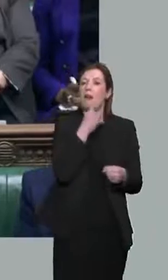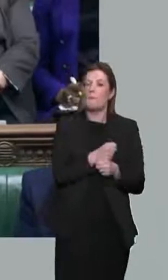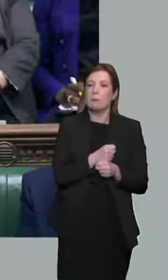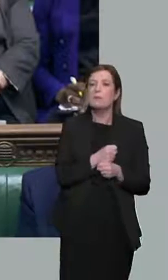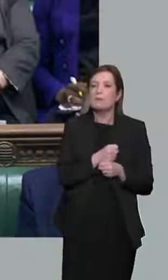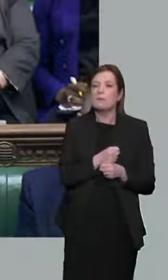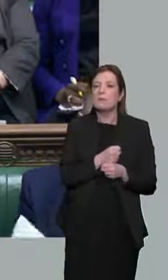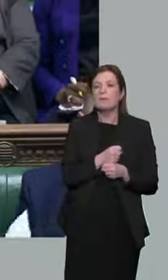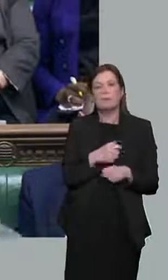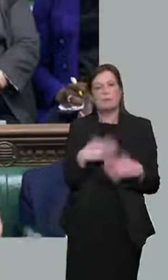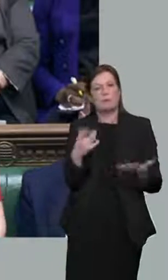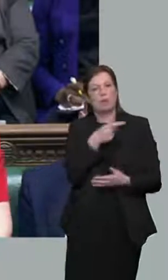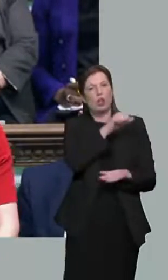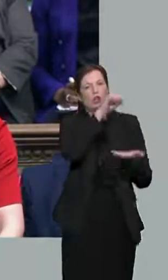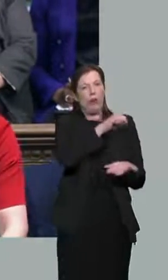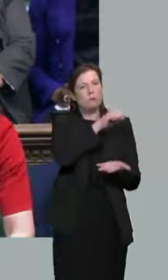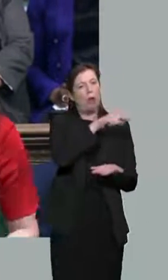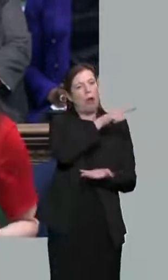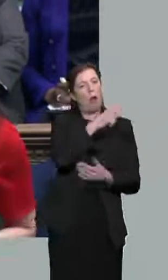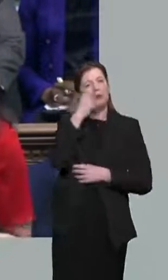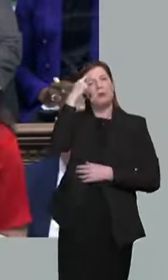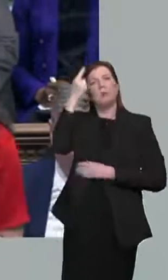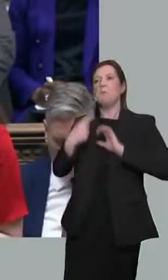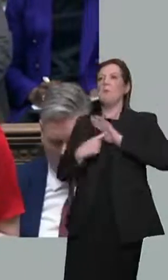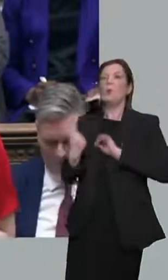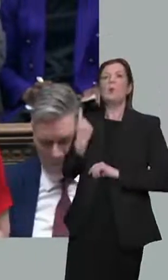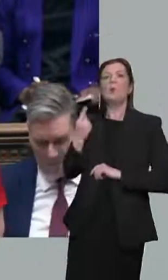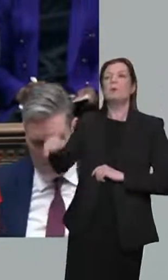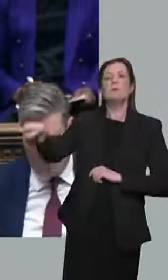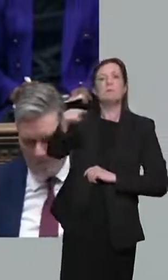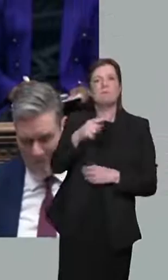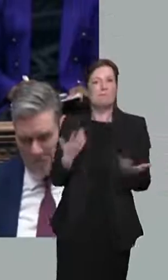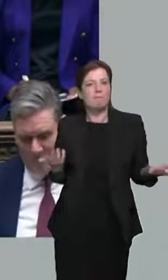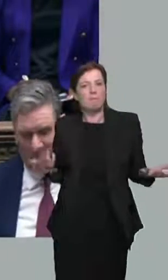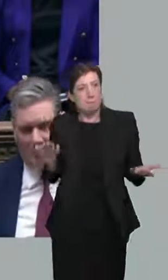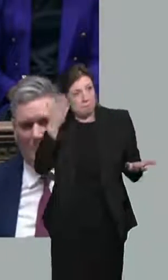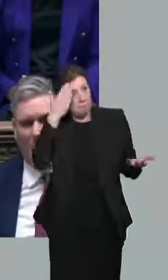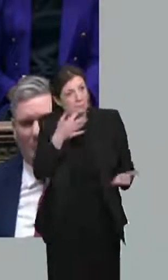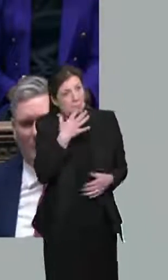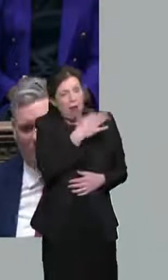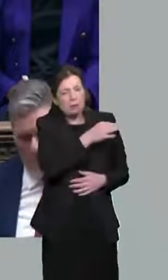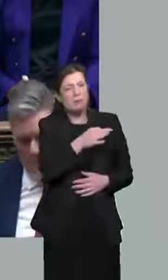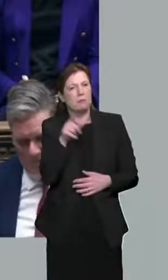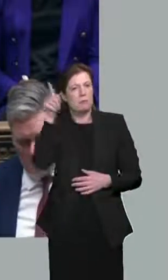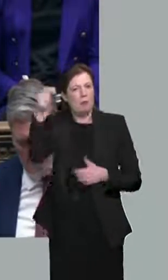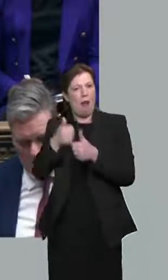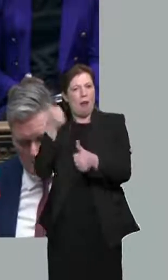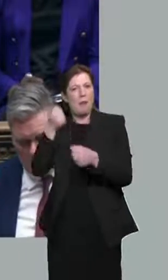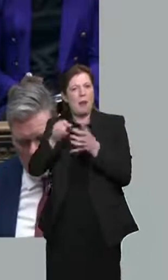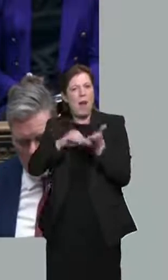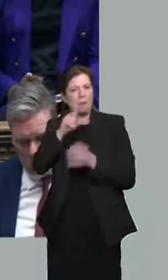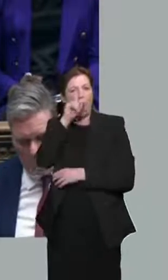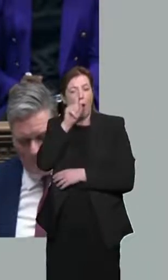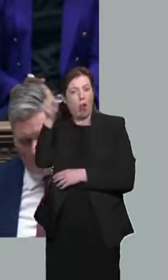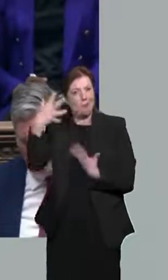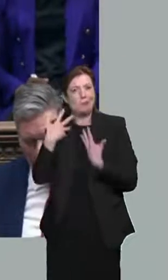And who does the Chancellor prioritise? He continues to defend the record profits of oil and gas producers, who